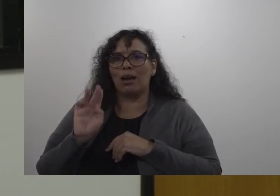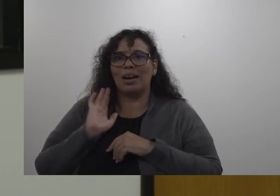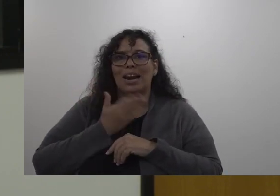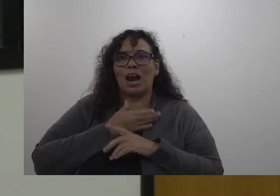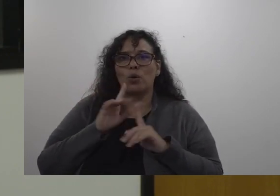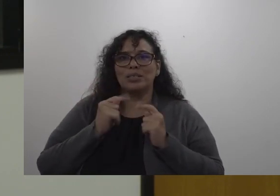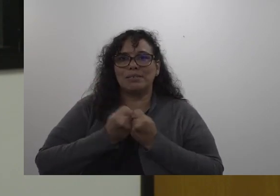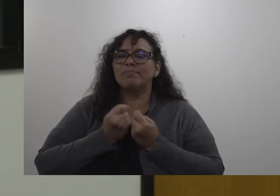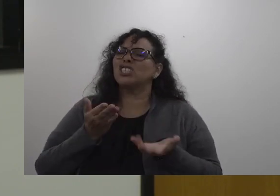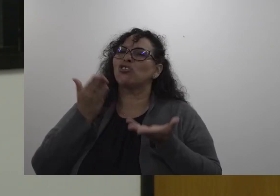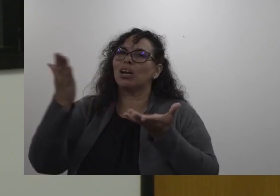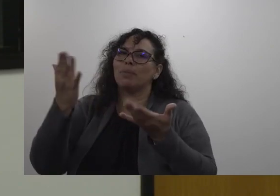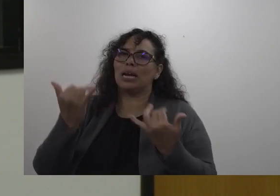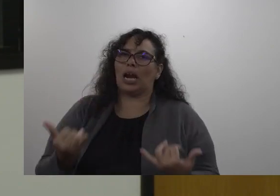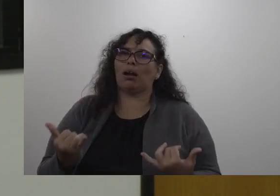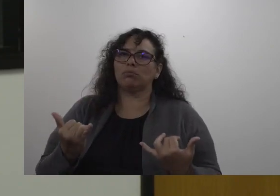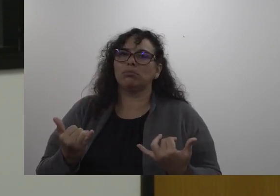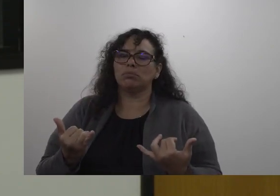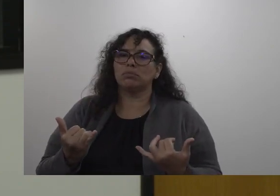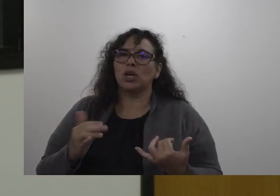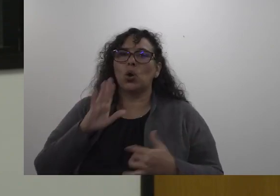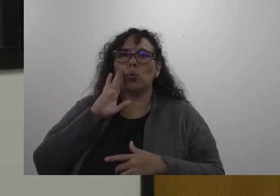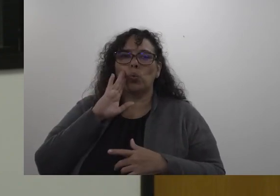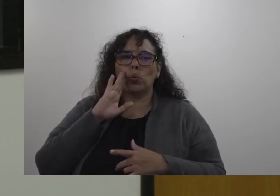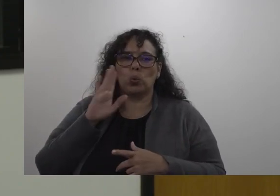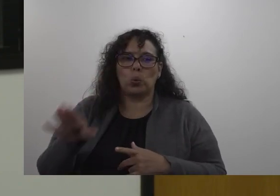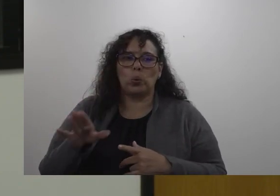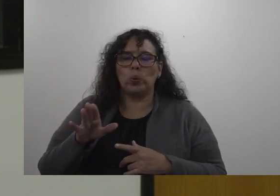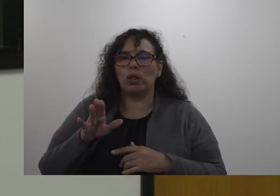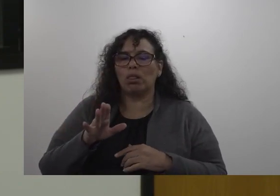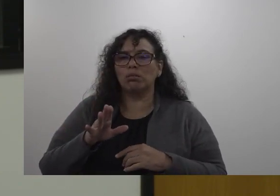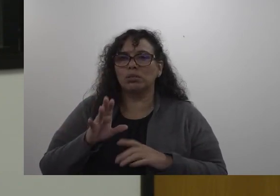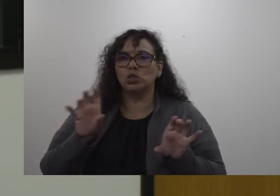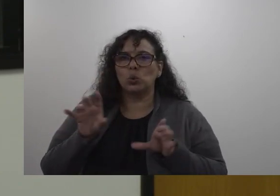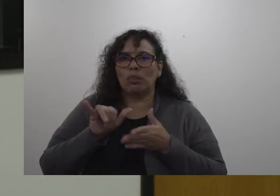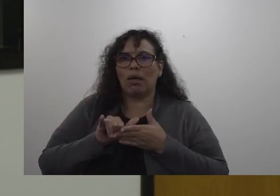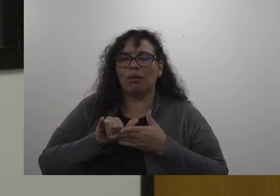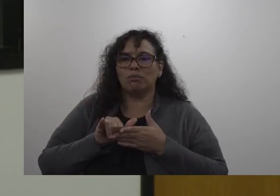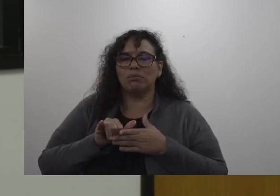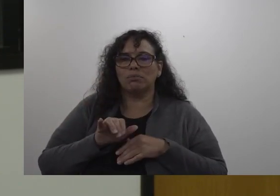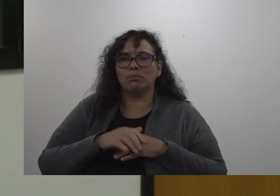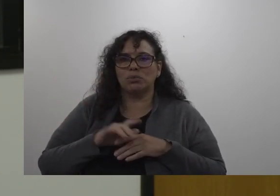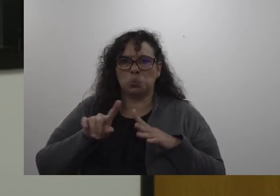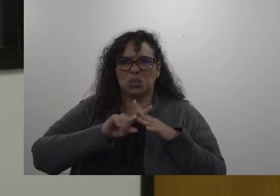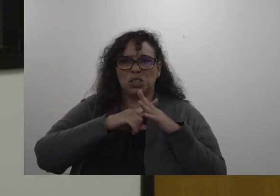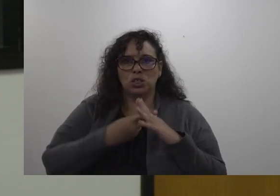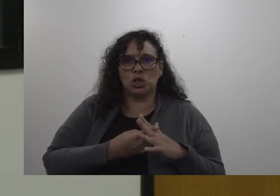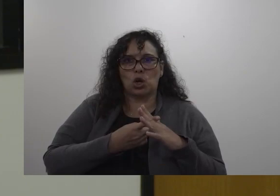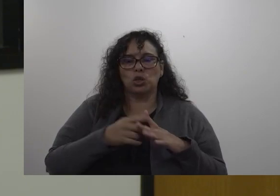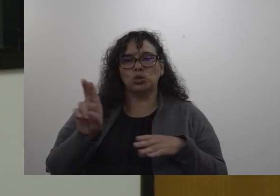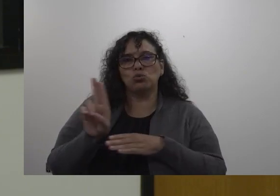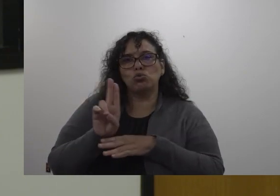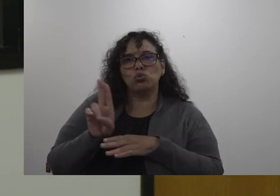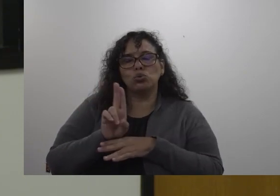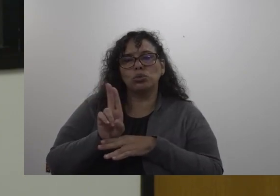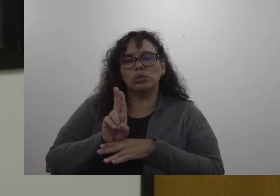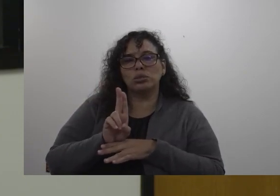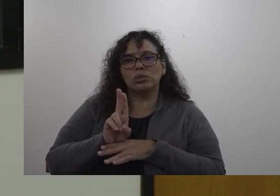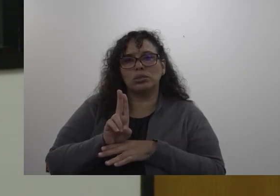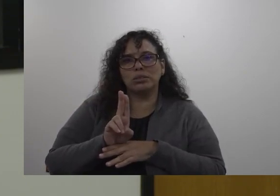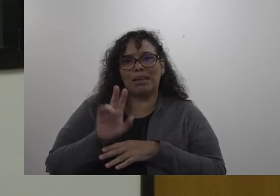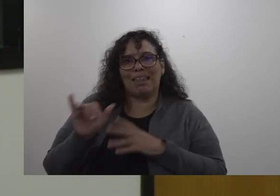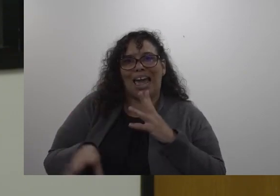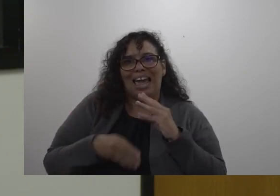been recommended that until we see COVID declining in the community that we start to use this